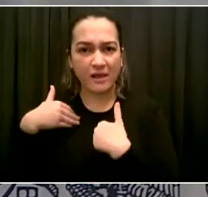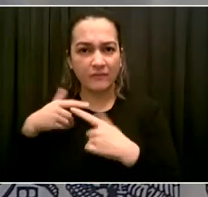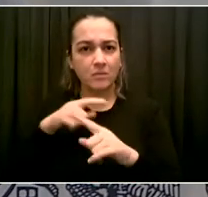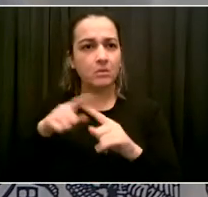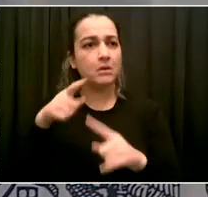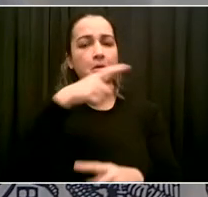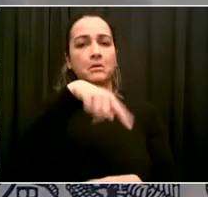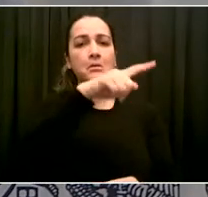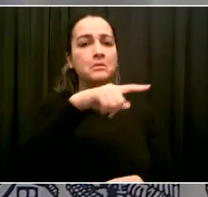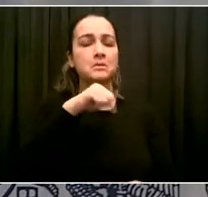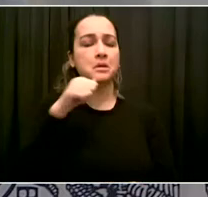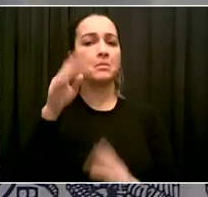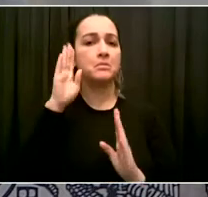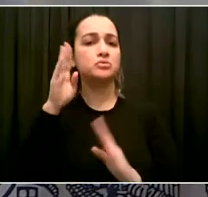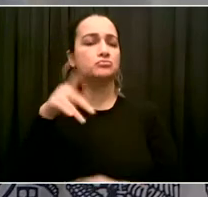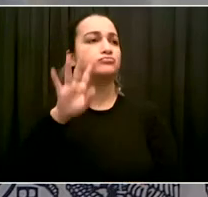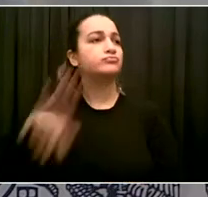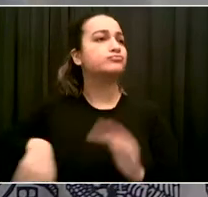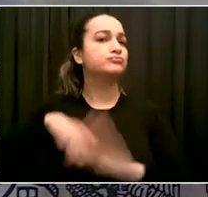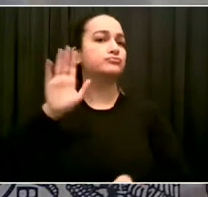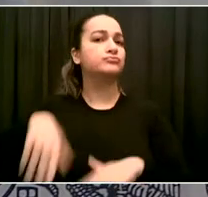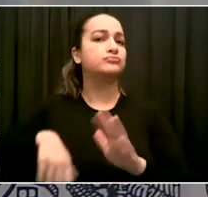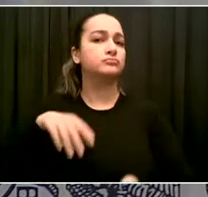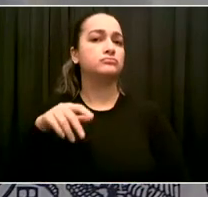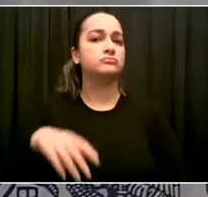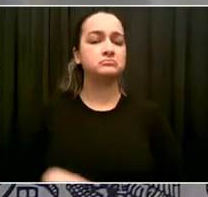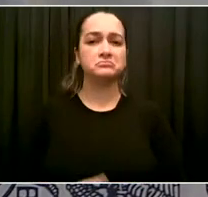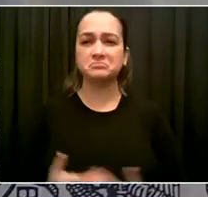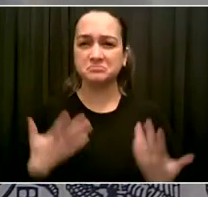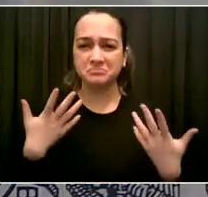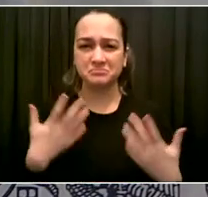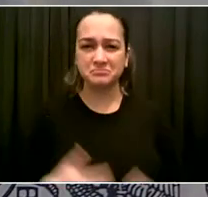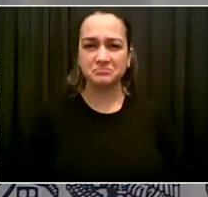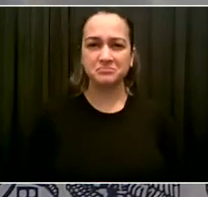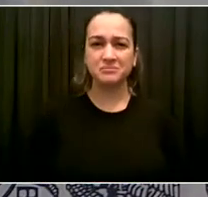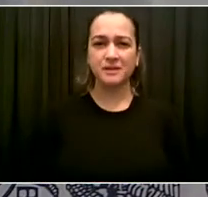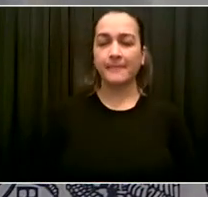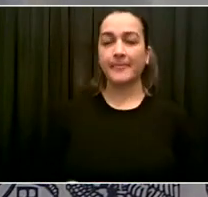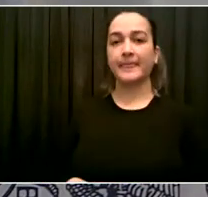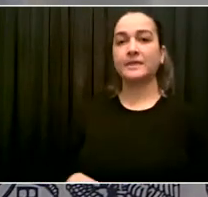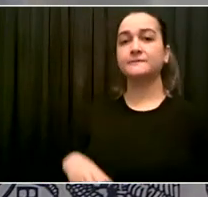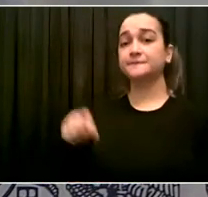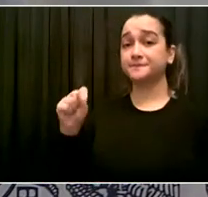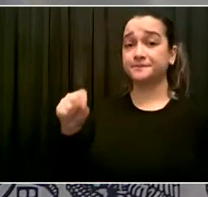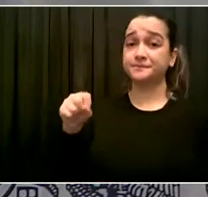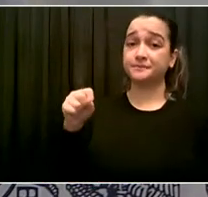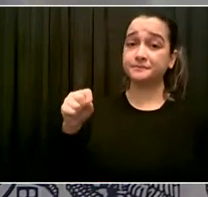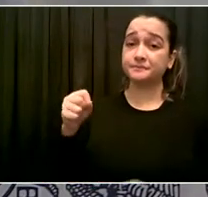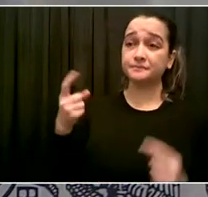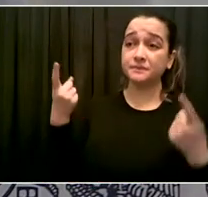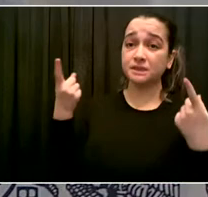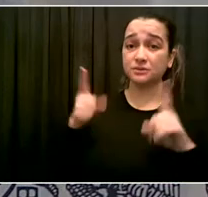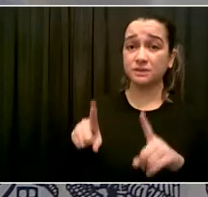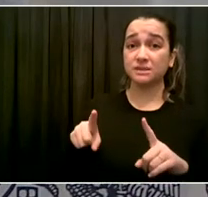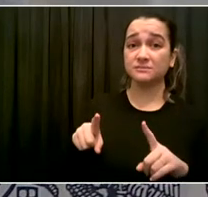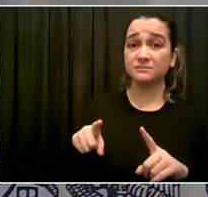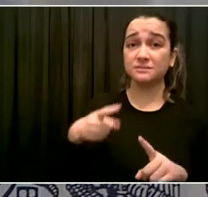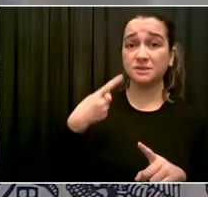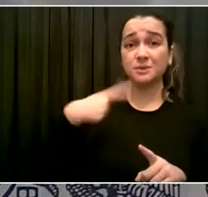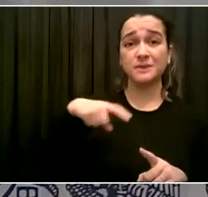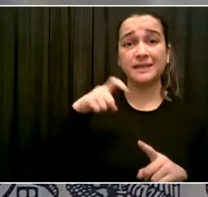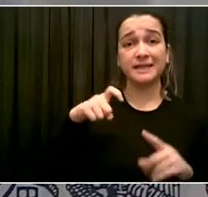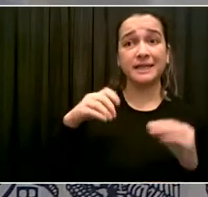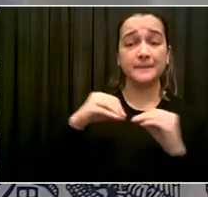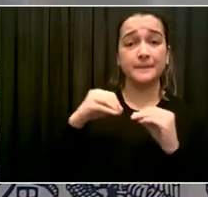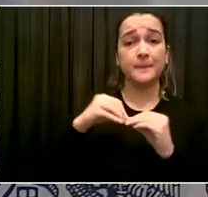a reality we have to overcome that some people experience something horrible and don't know